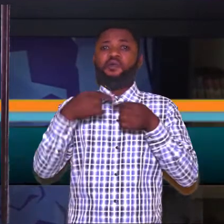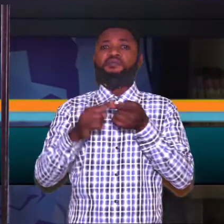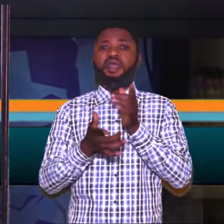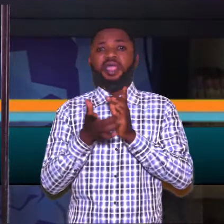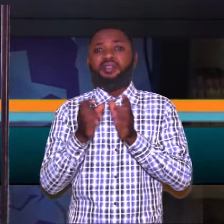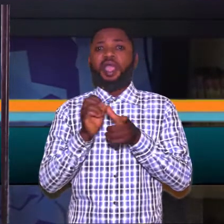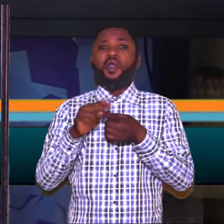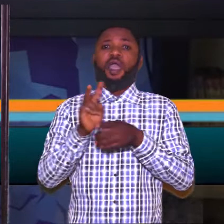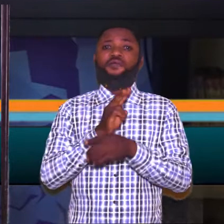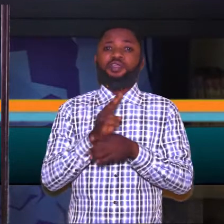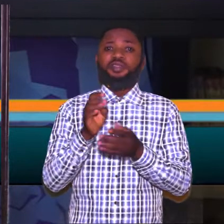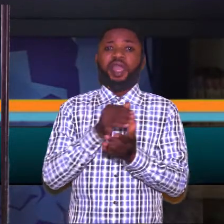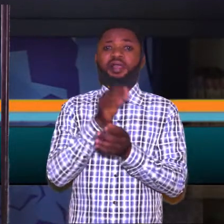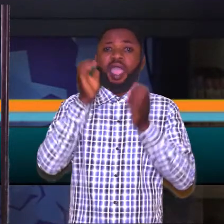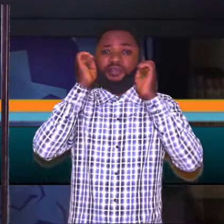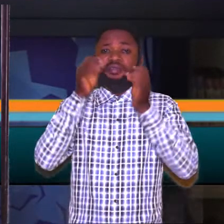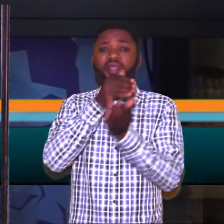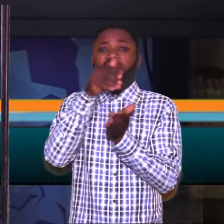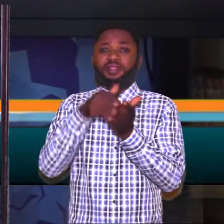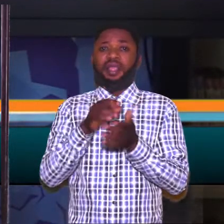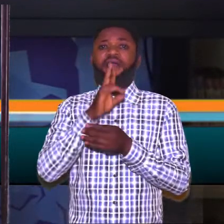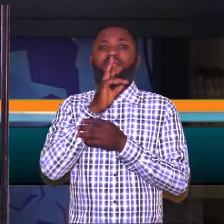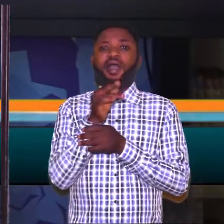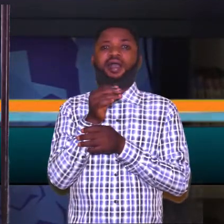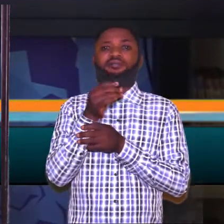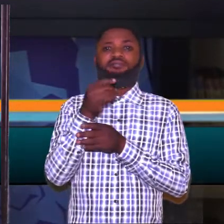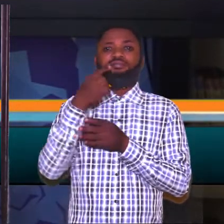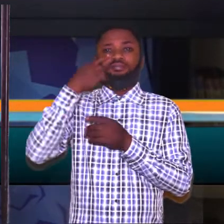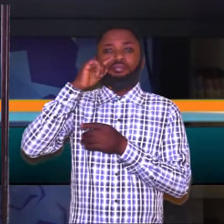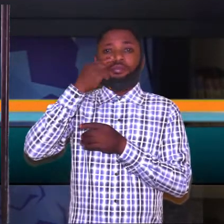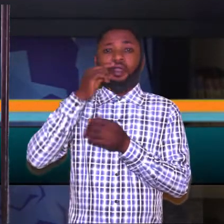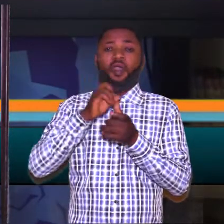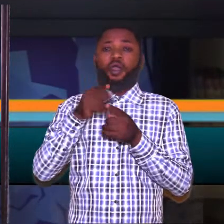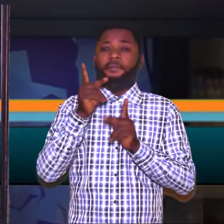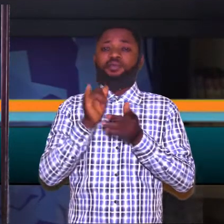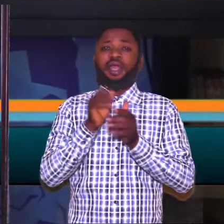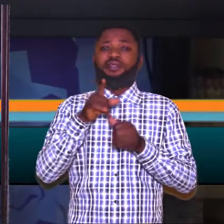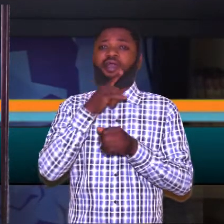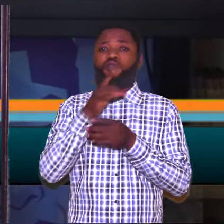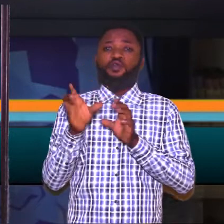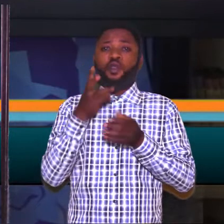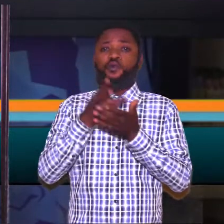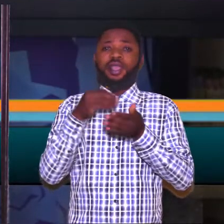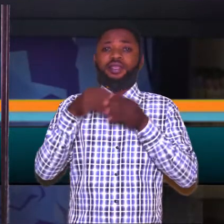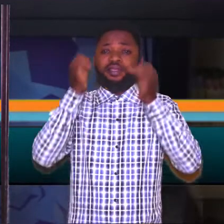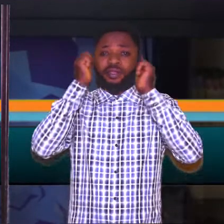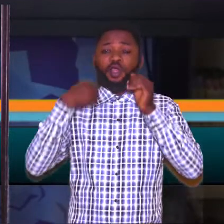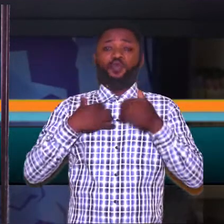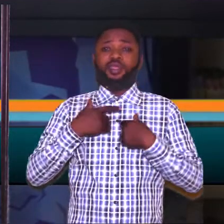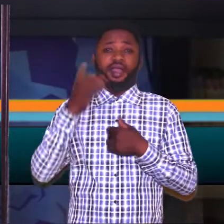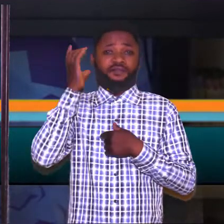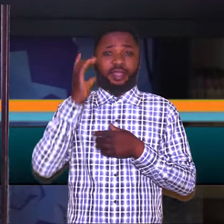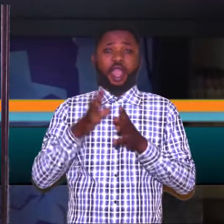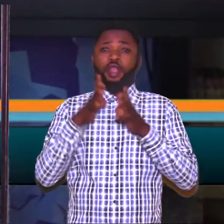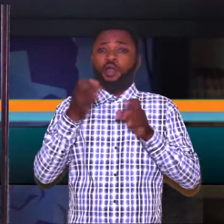that are going to technical or vocational education centers are dollars or there are people that cannot do well academically. We have heard